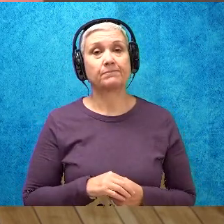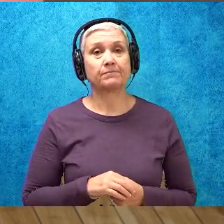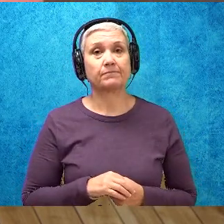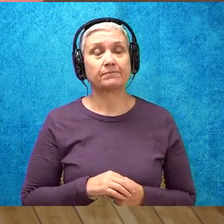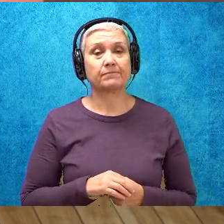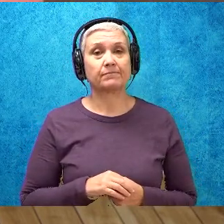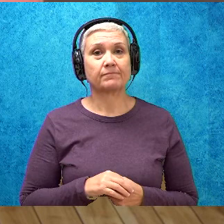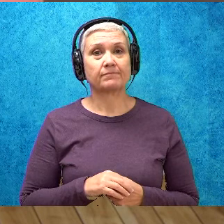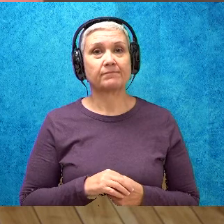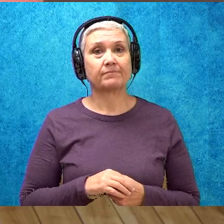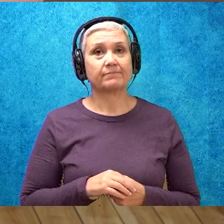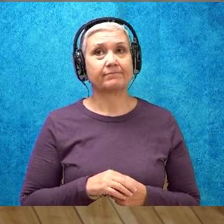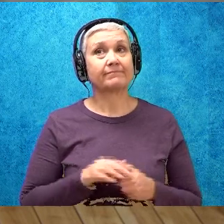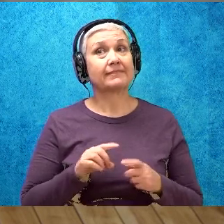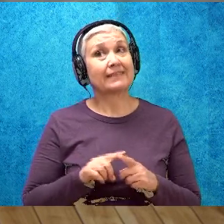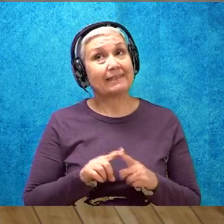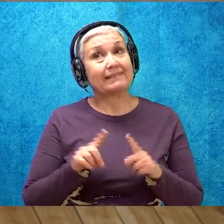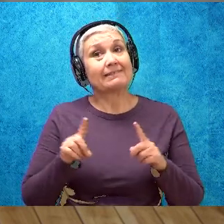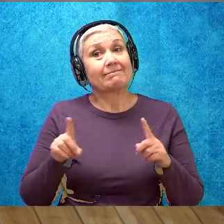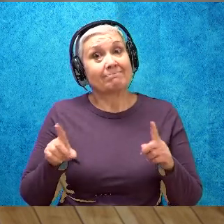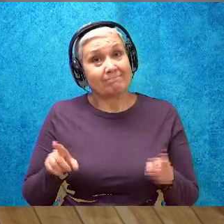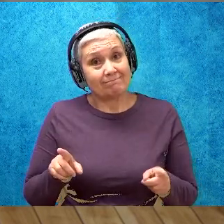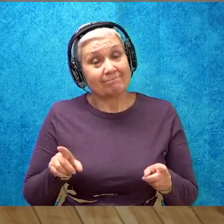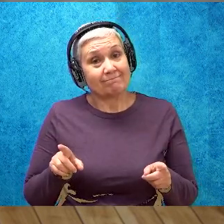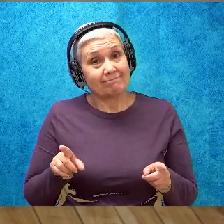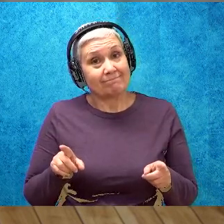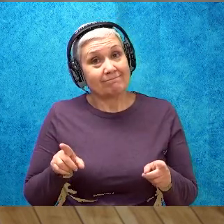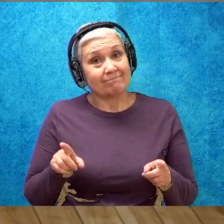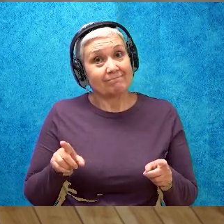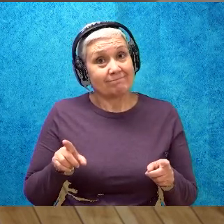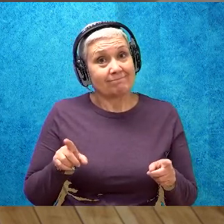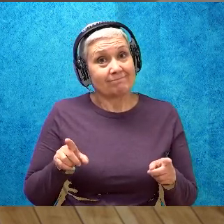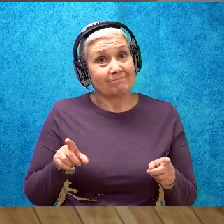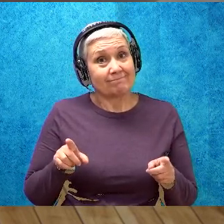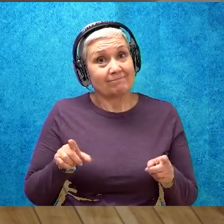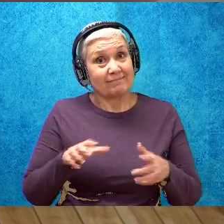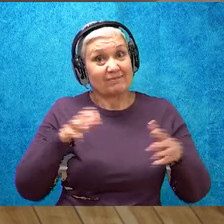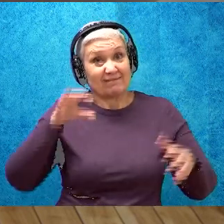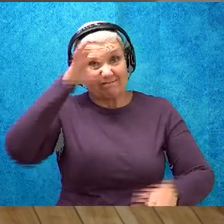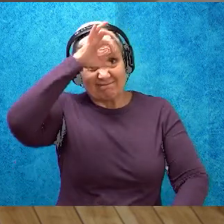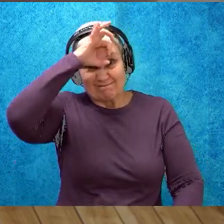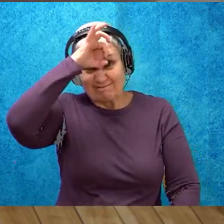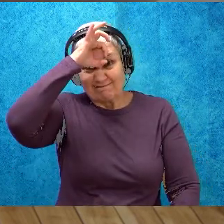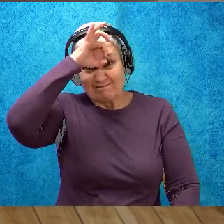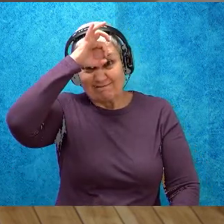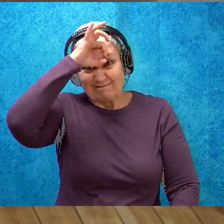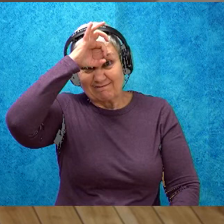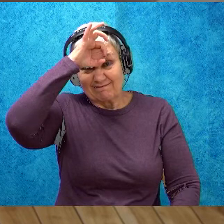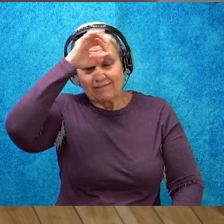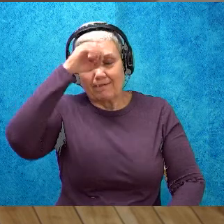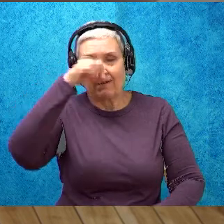Oddly enough, giant cyclopses love